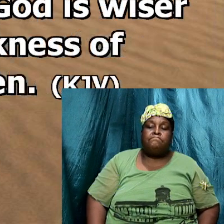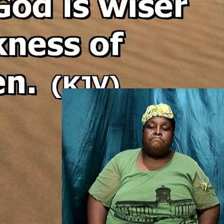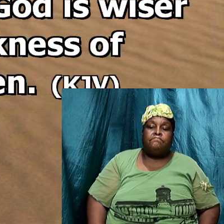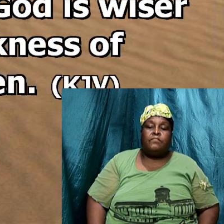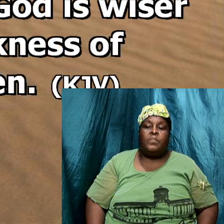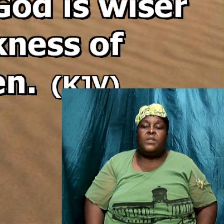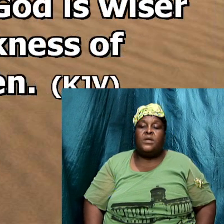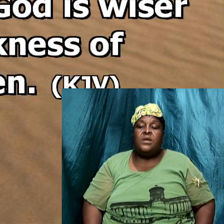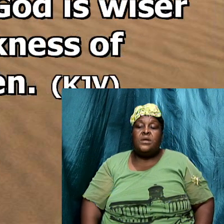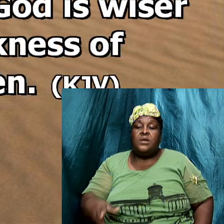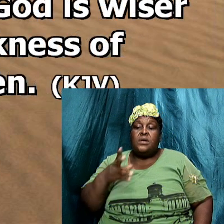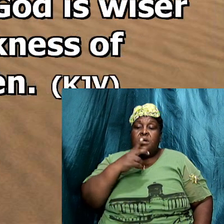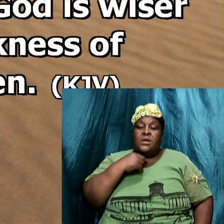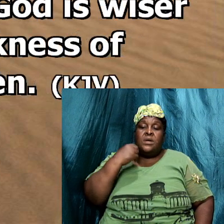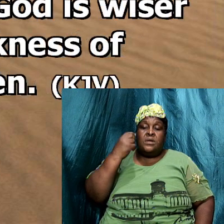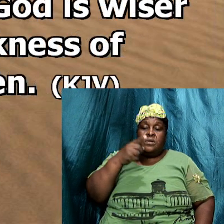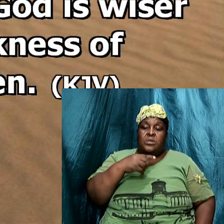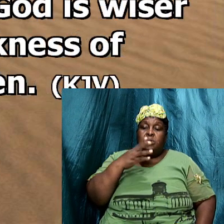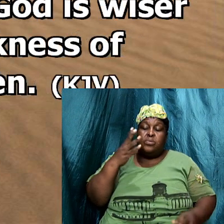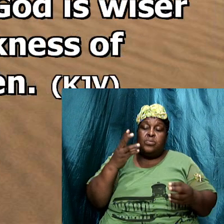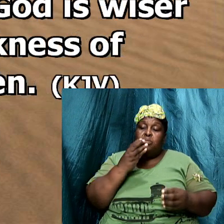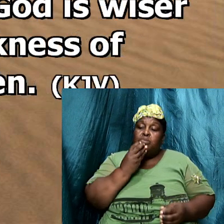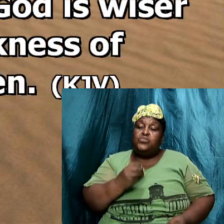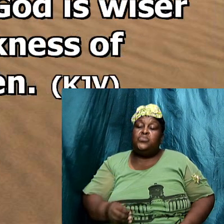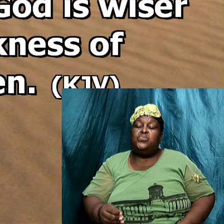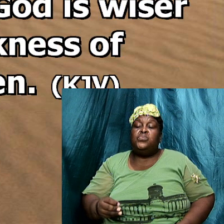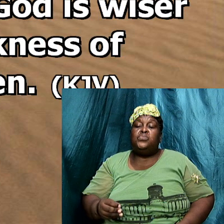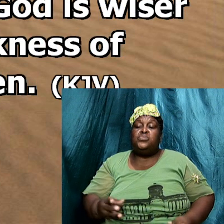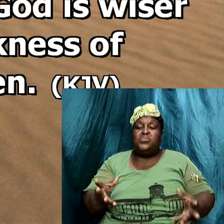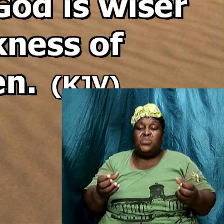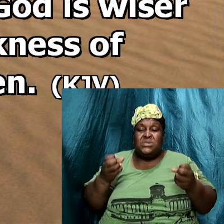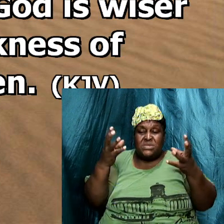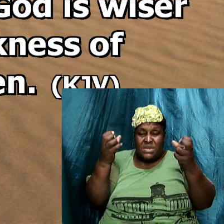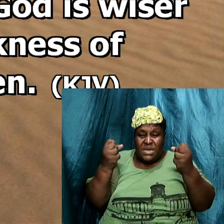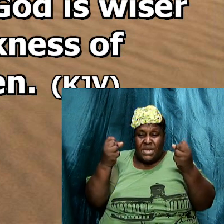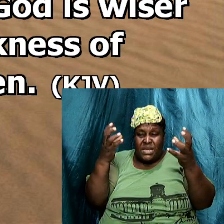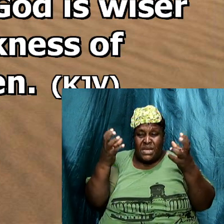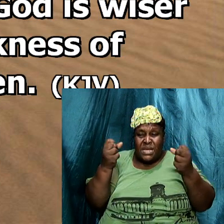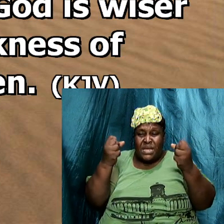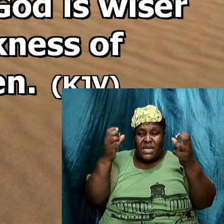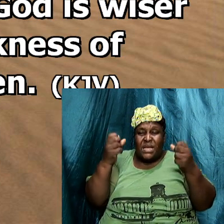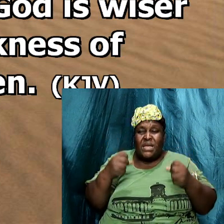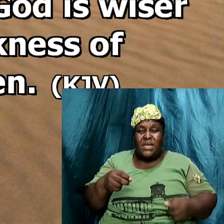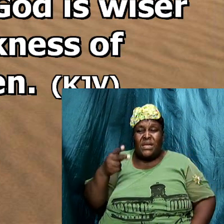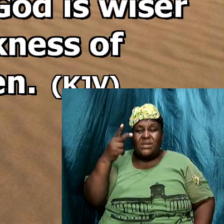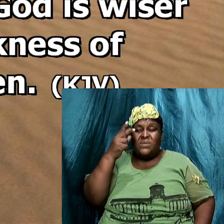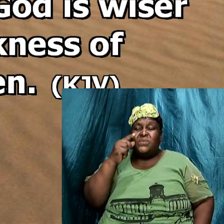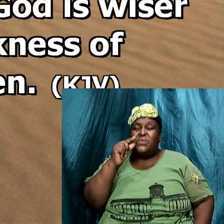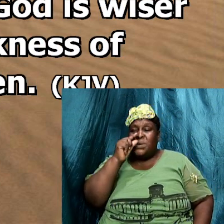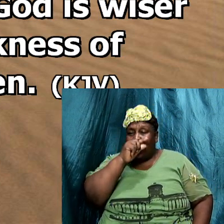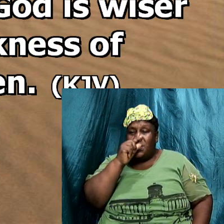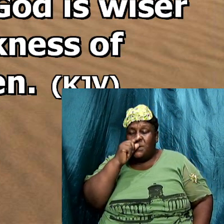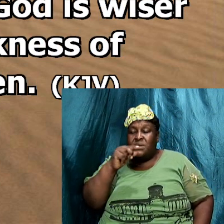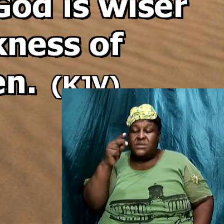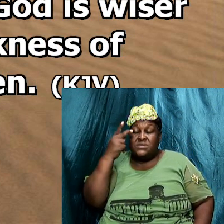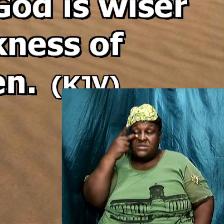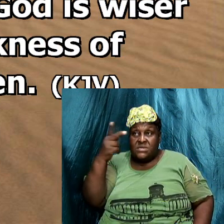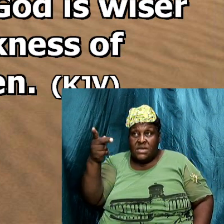for the Jews require a sign and the Greeks seek after wisdom